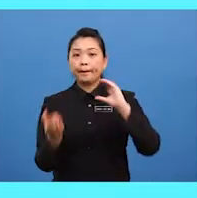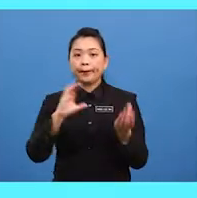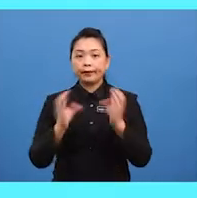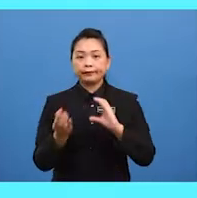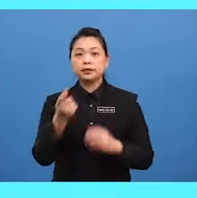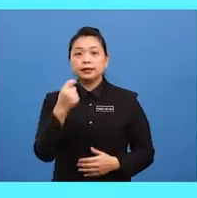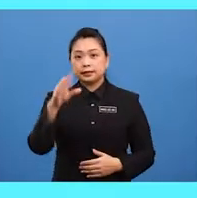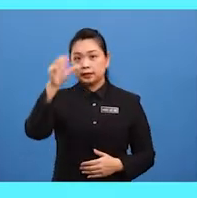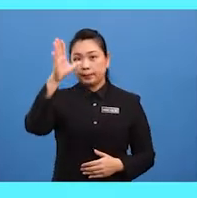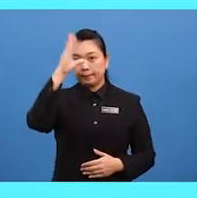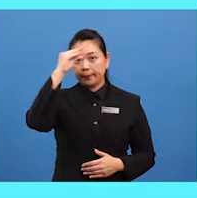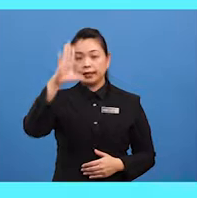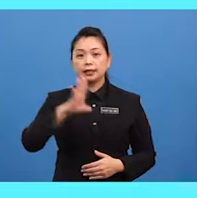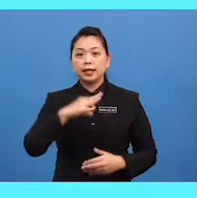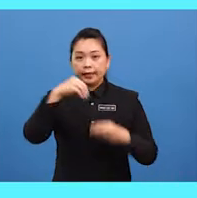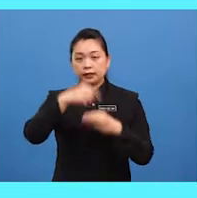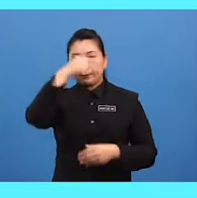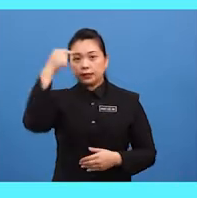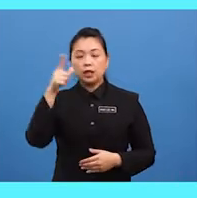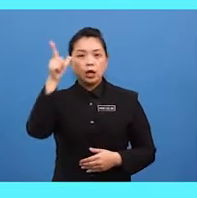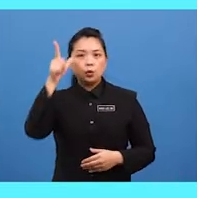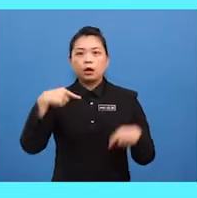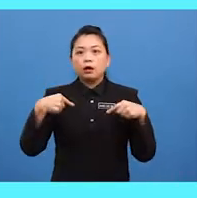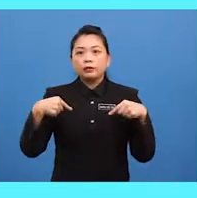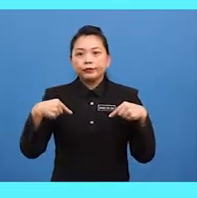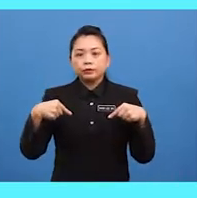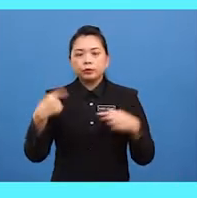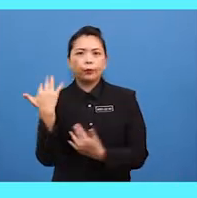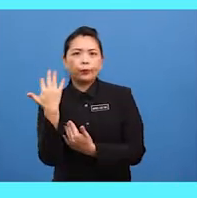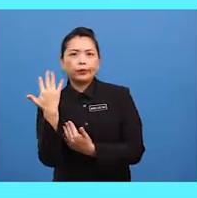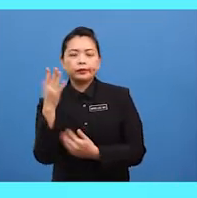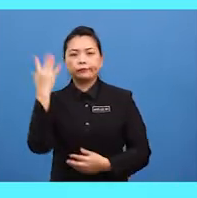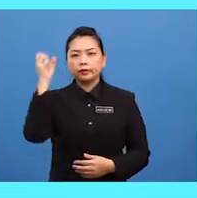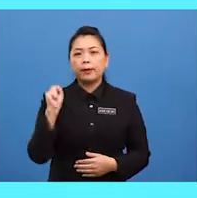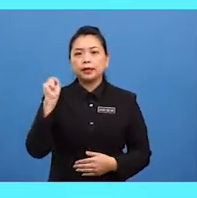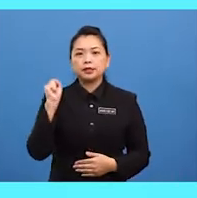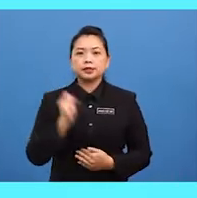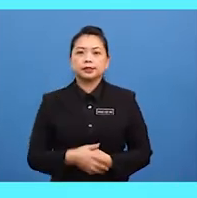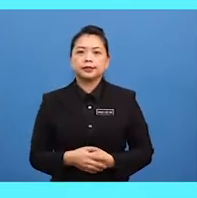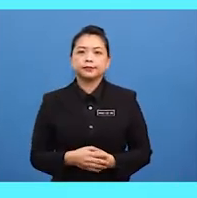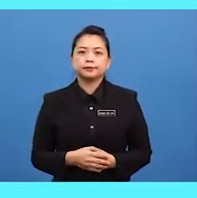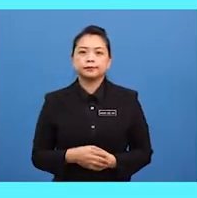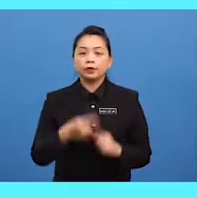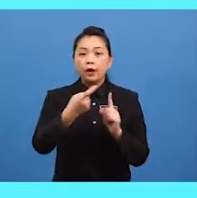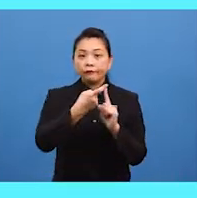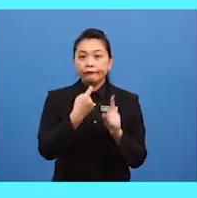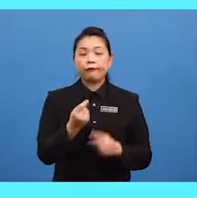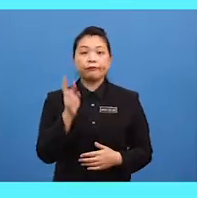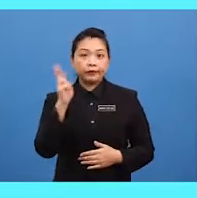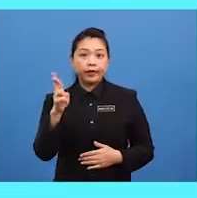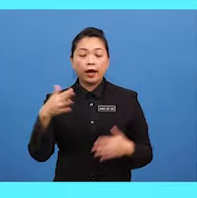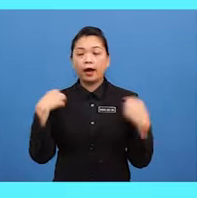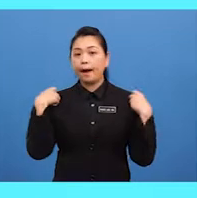the man in black looks anxious waiting for the bus from their